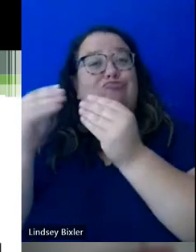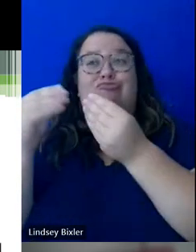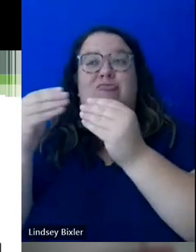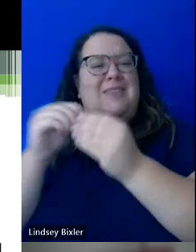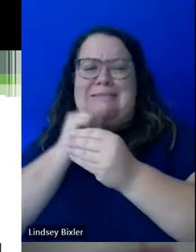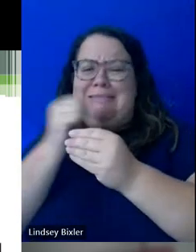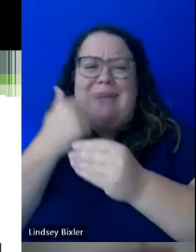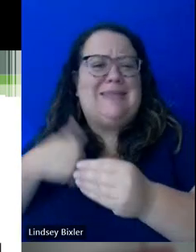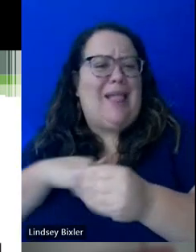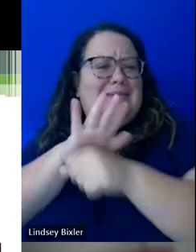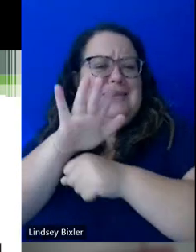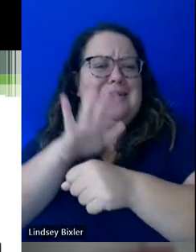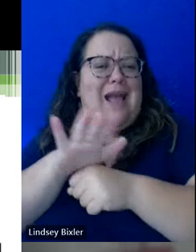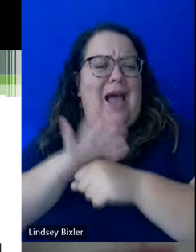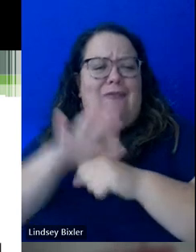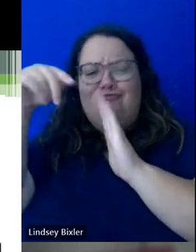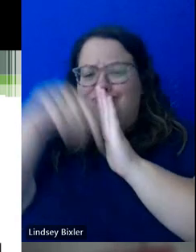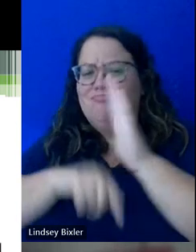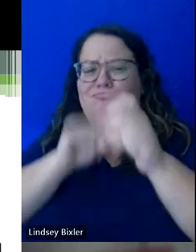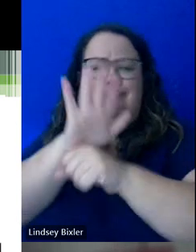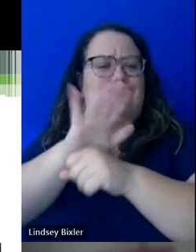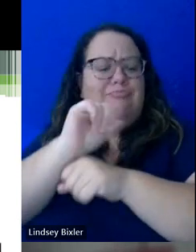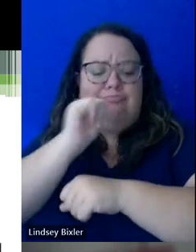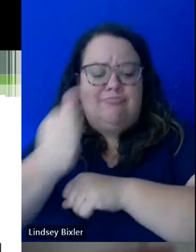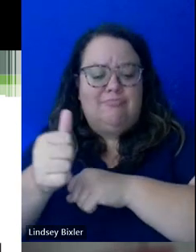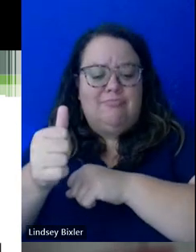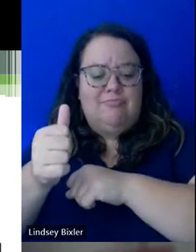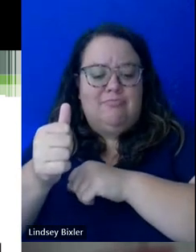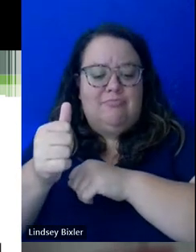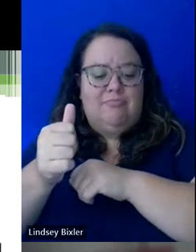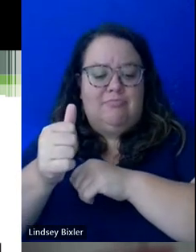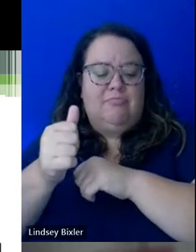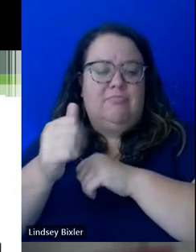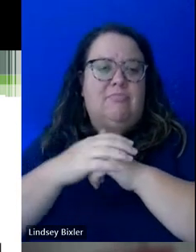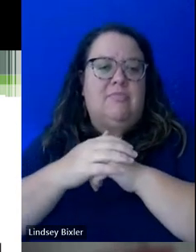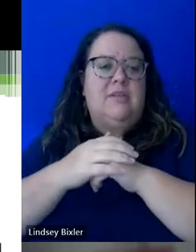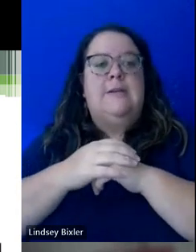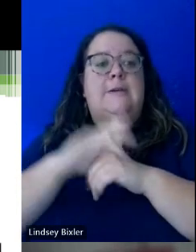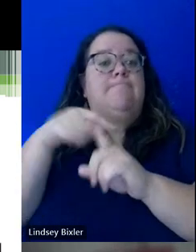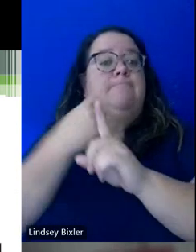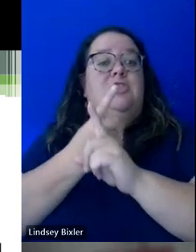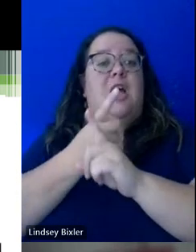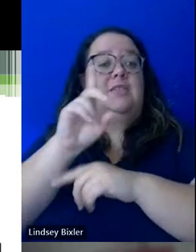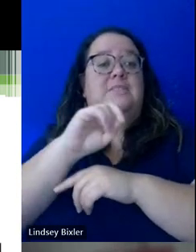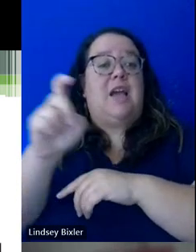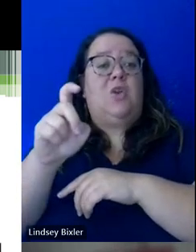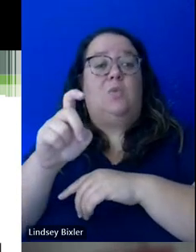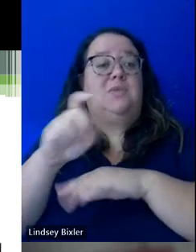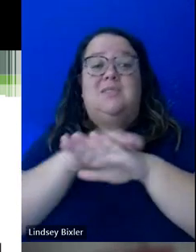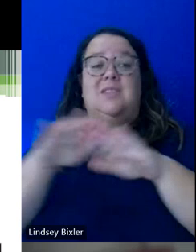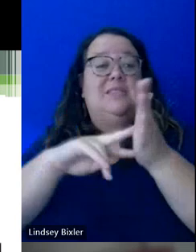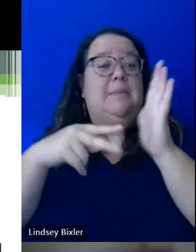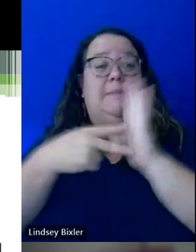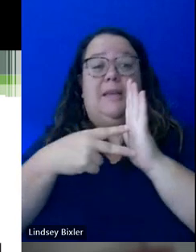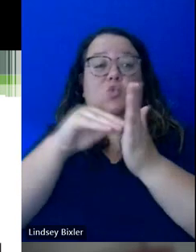enough about what's going on at times. And just having a diagnosis doesn't mean that a student is eligible